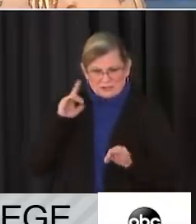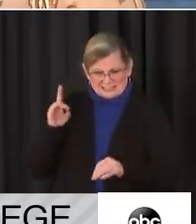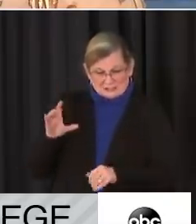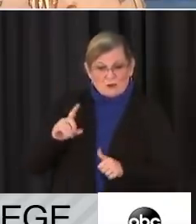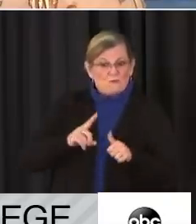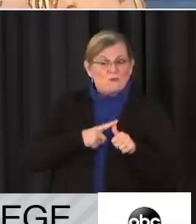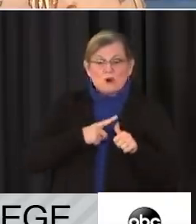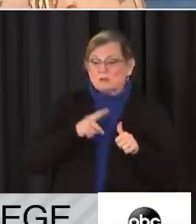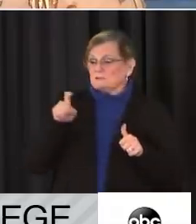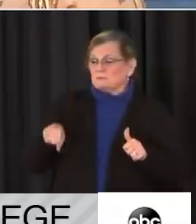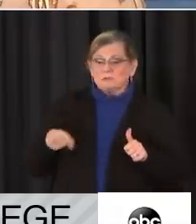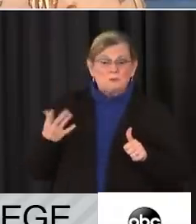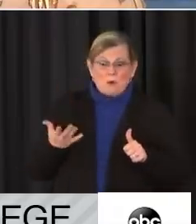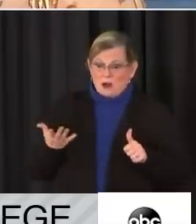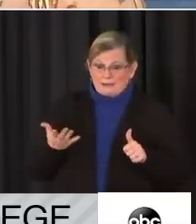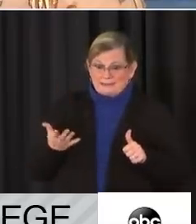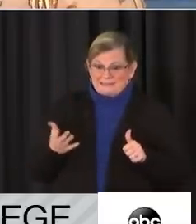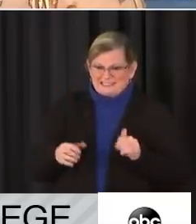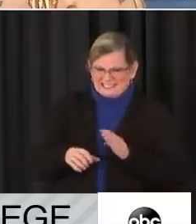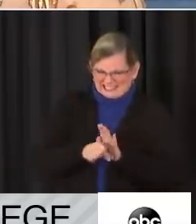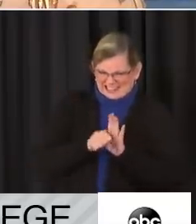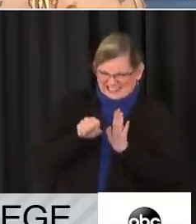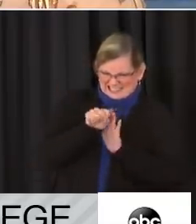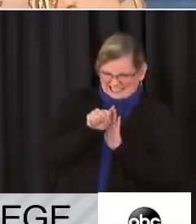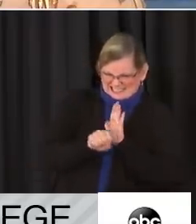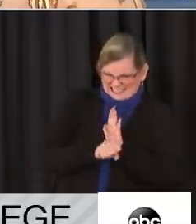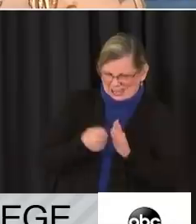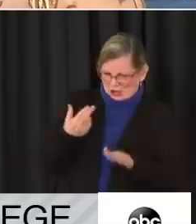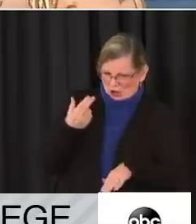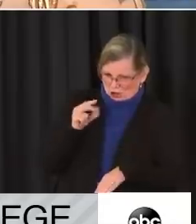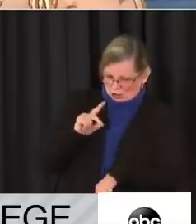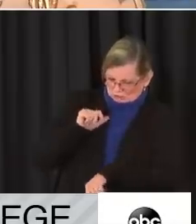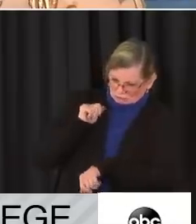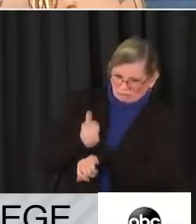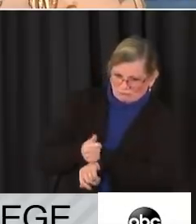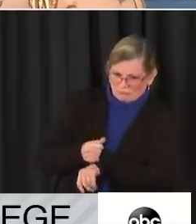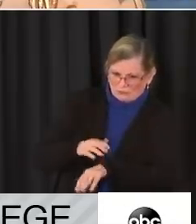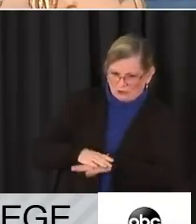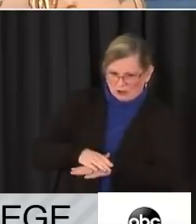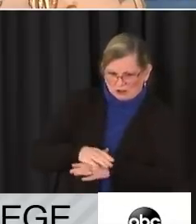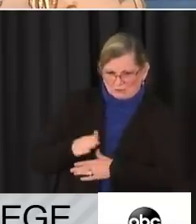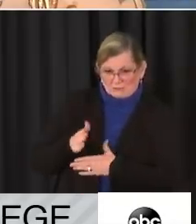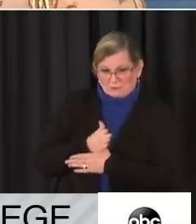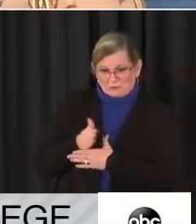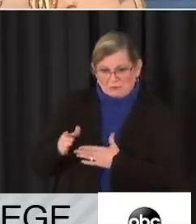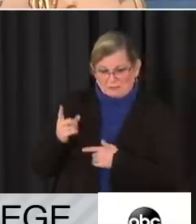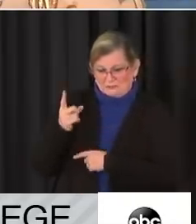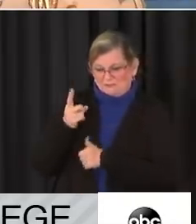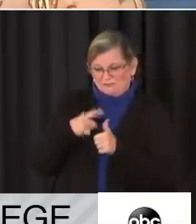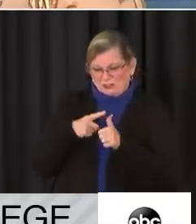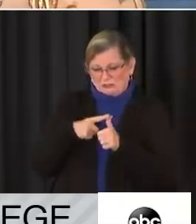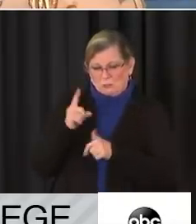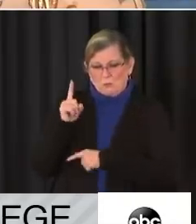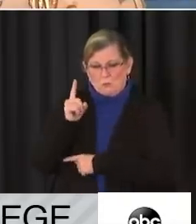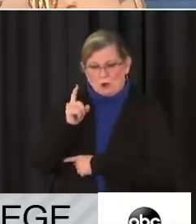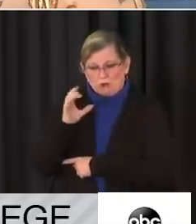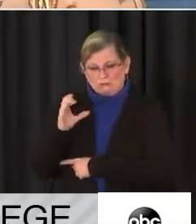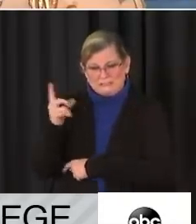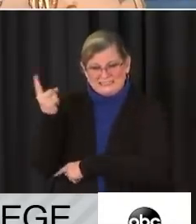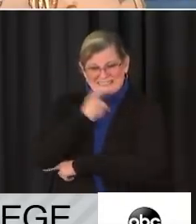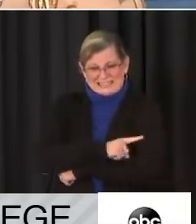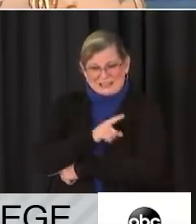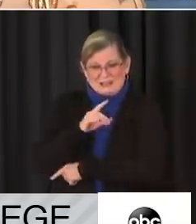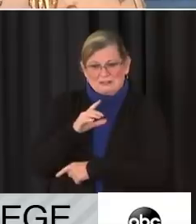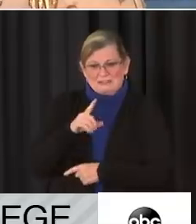First, we must get statehood on the president's desk within the first 100 days of the 117th